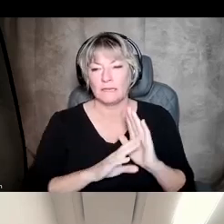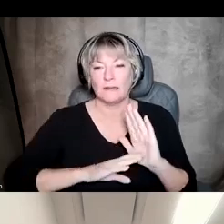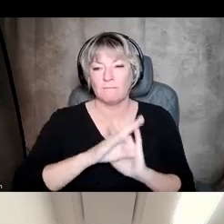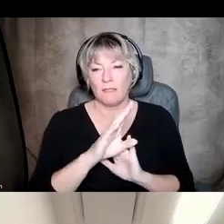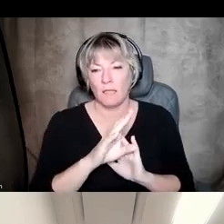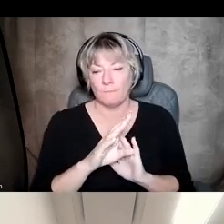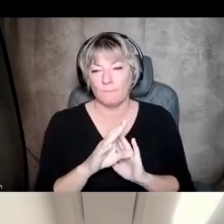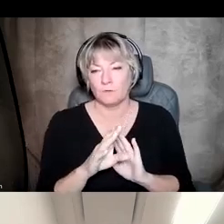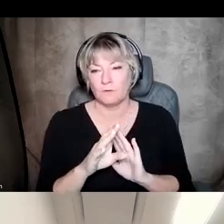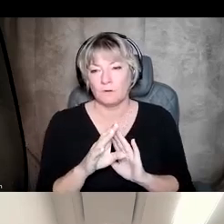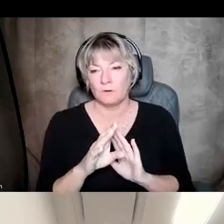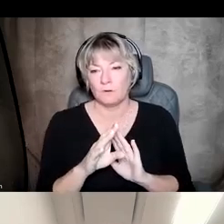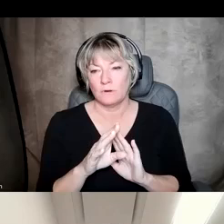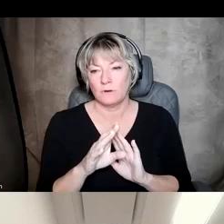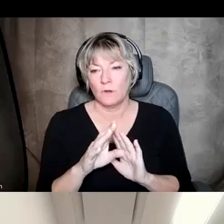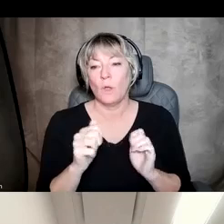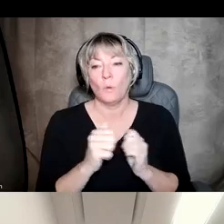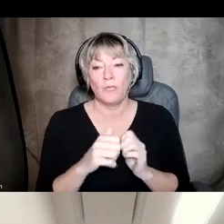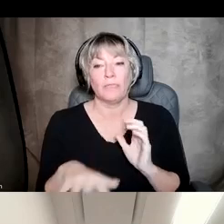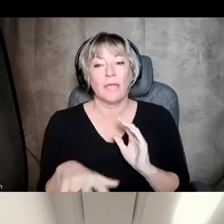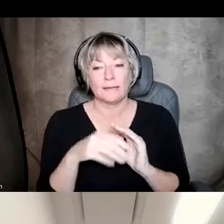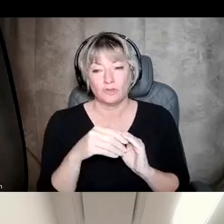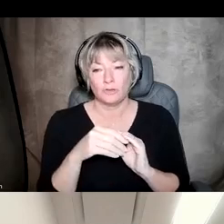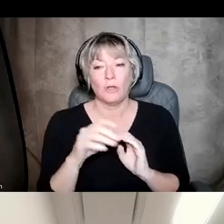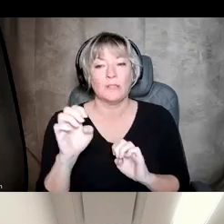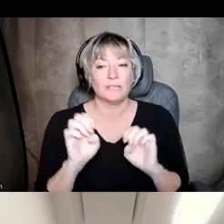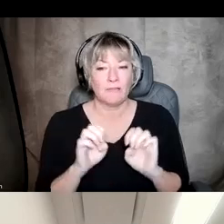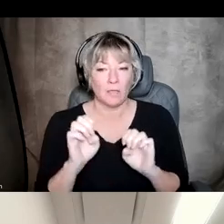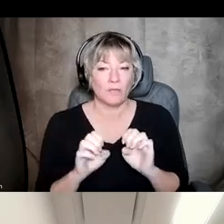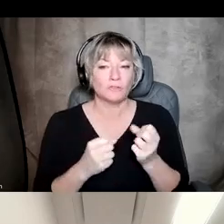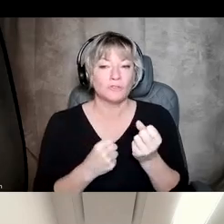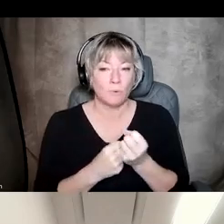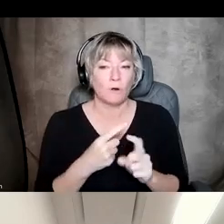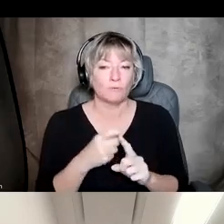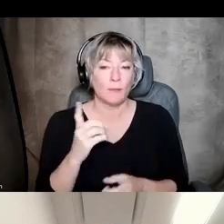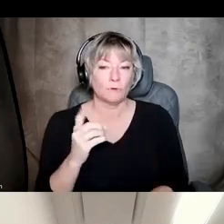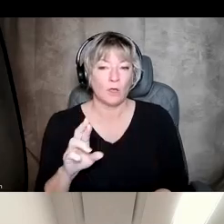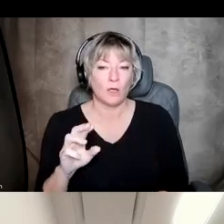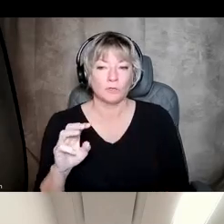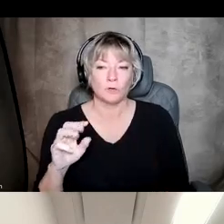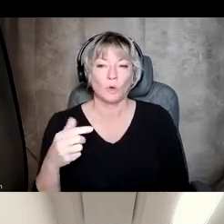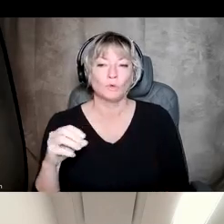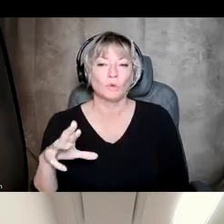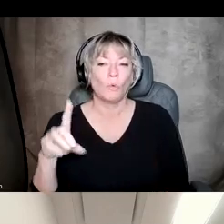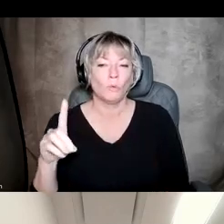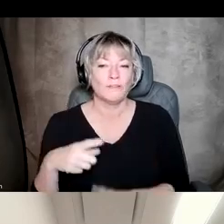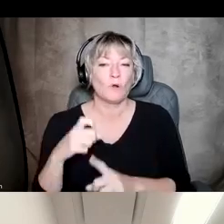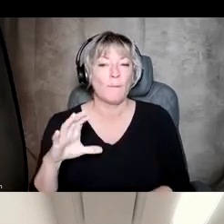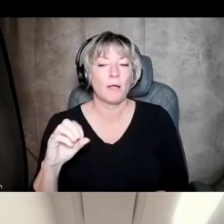and with additional evaluation support from Dr. Madeline Gould from Columbia.